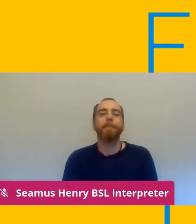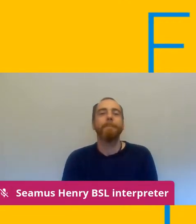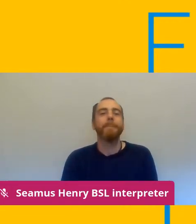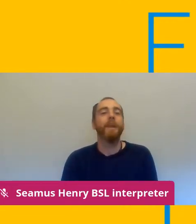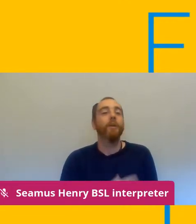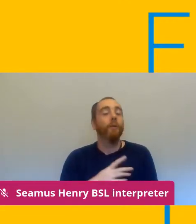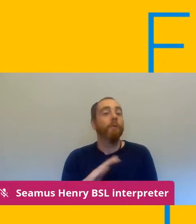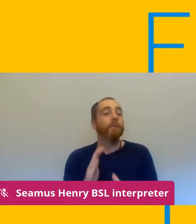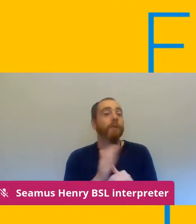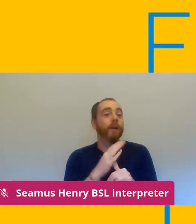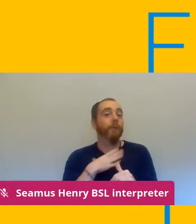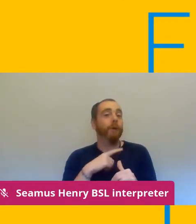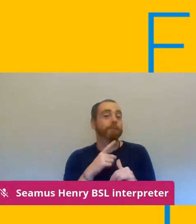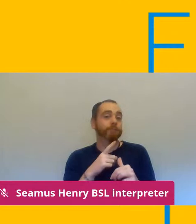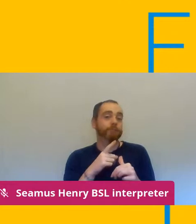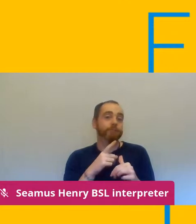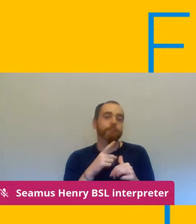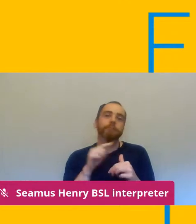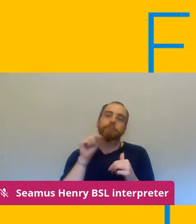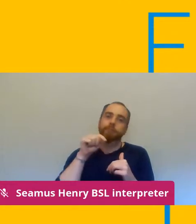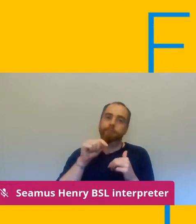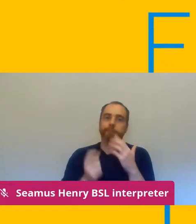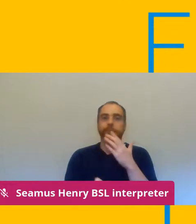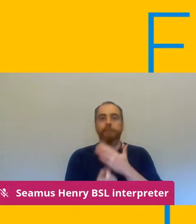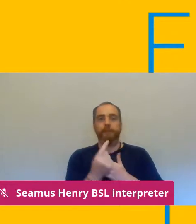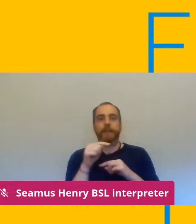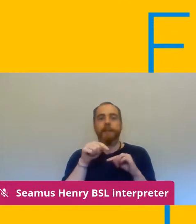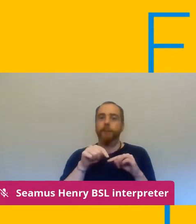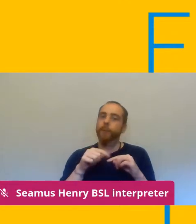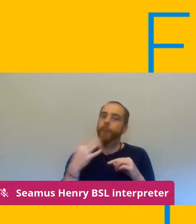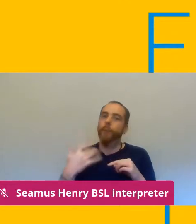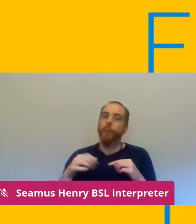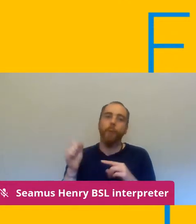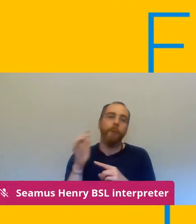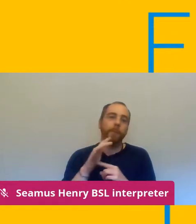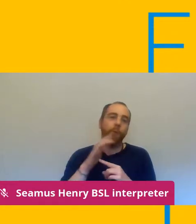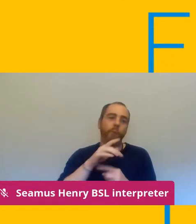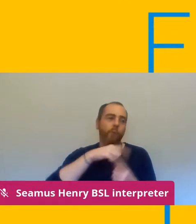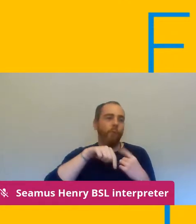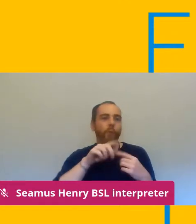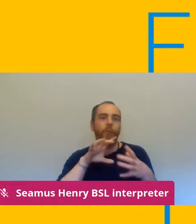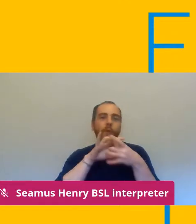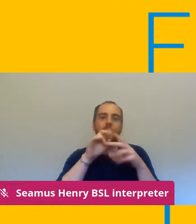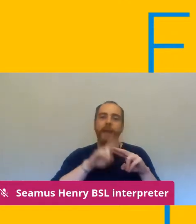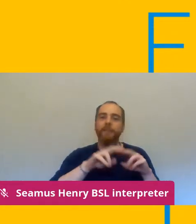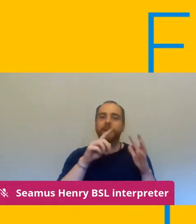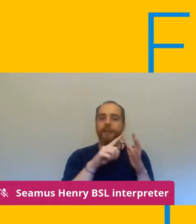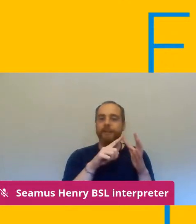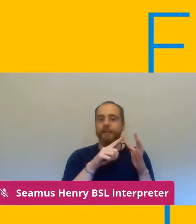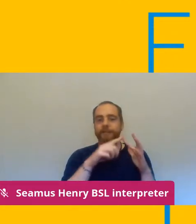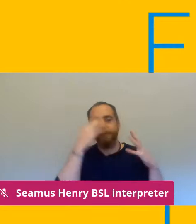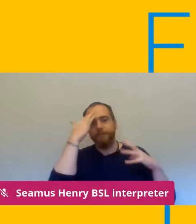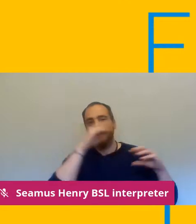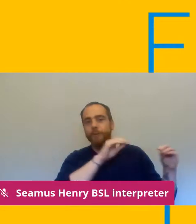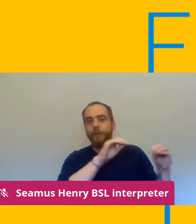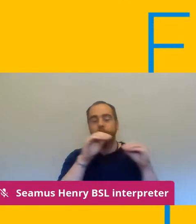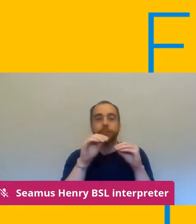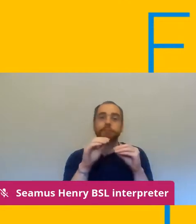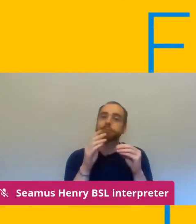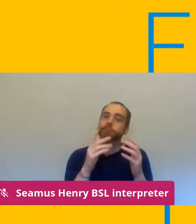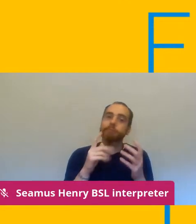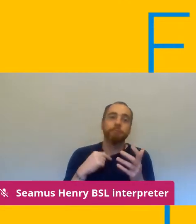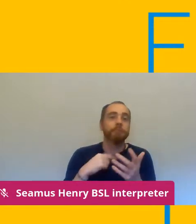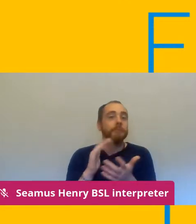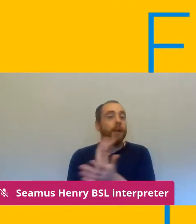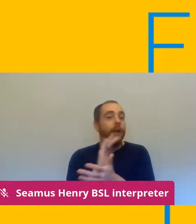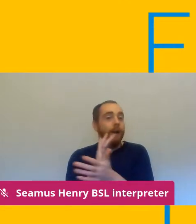this is a really important event for everyone in FE um I'm really really glad um that Alex is here um our health and